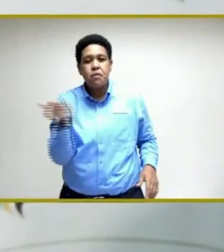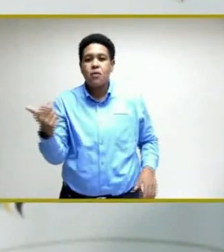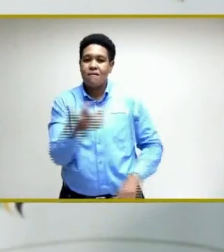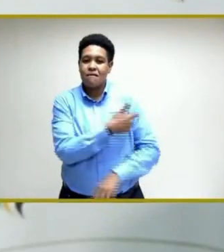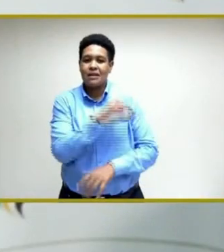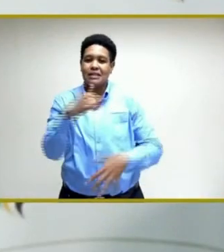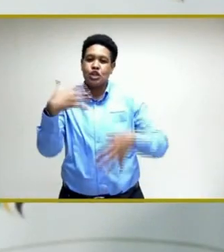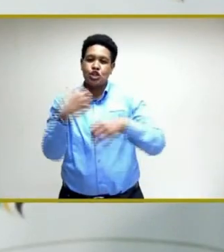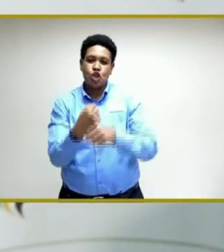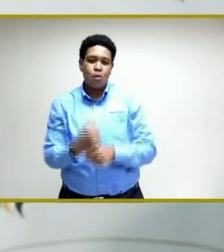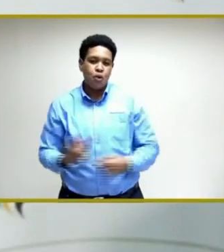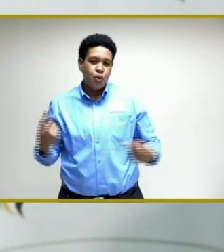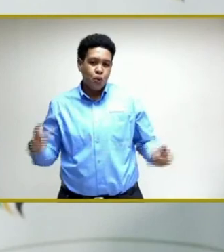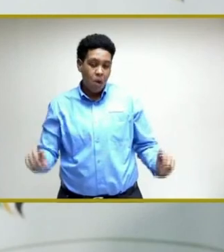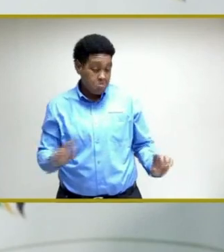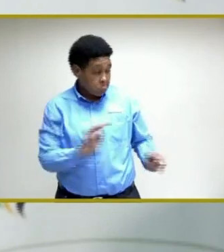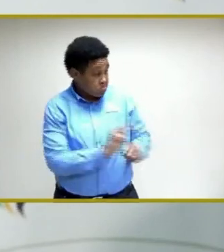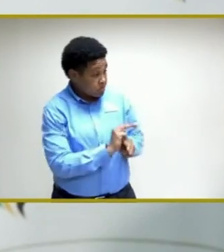indicators. Mr.